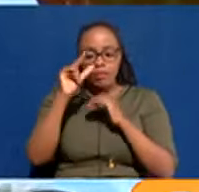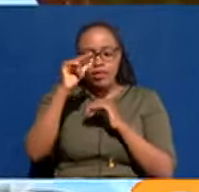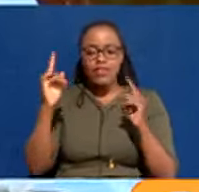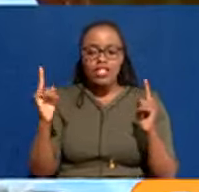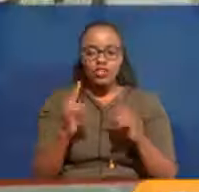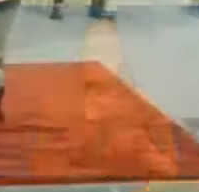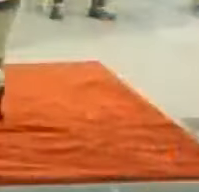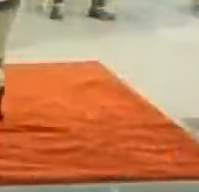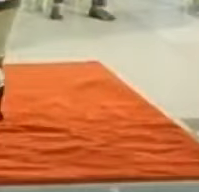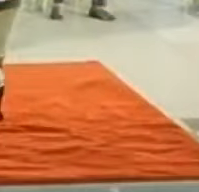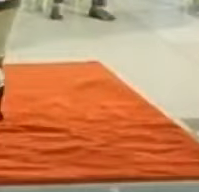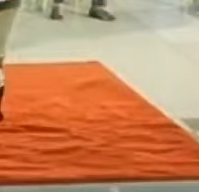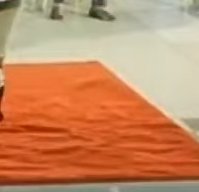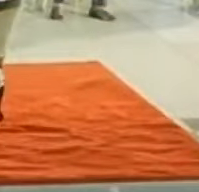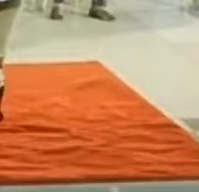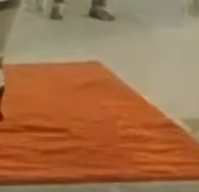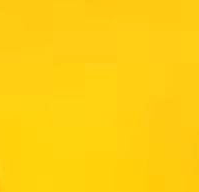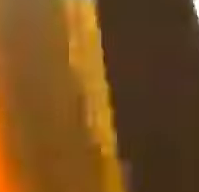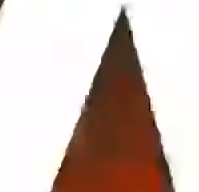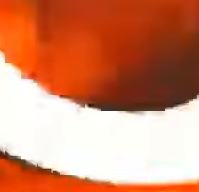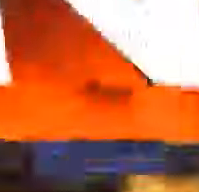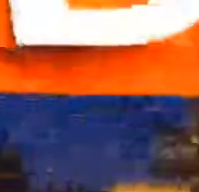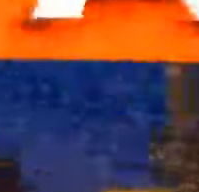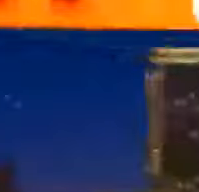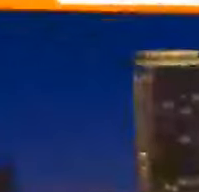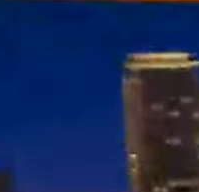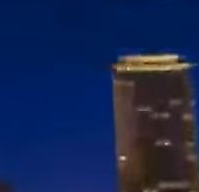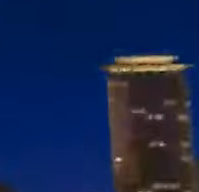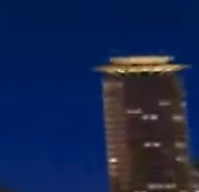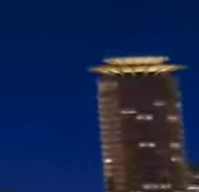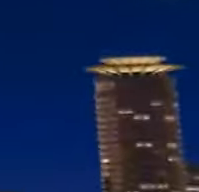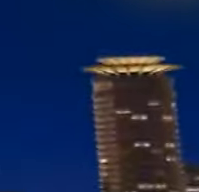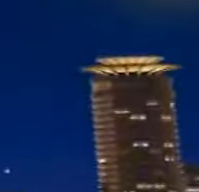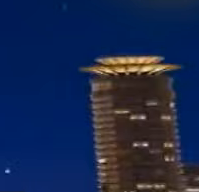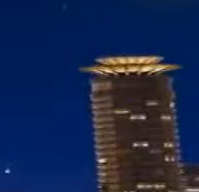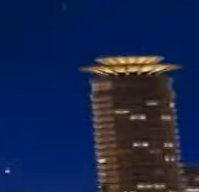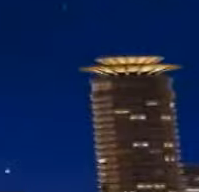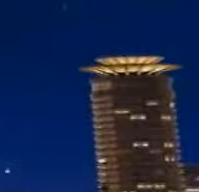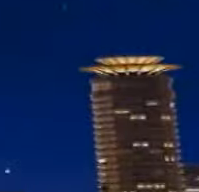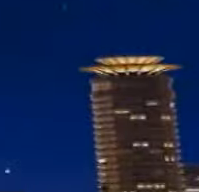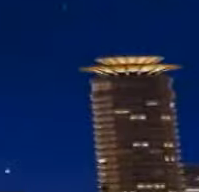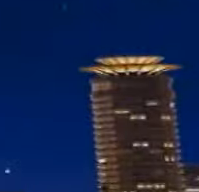in just a bit. See you in just a bit.